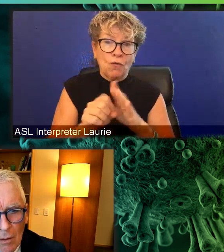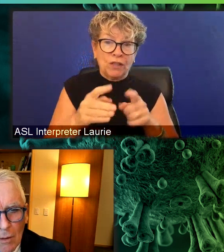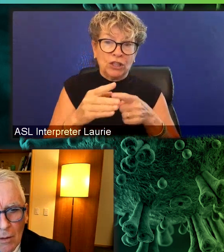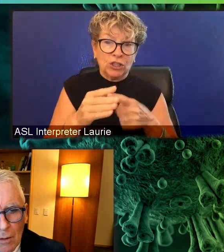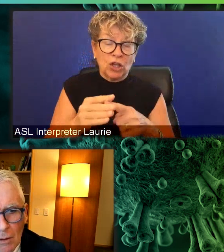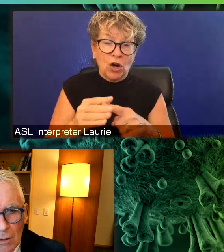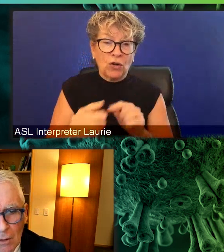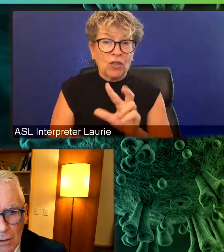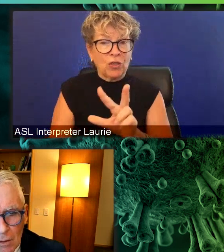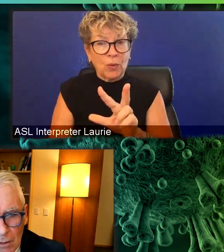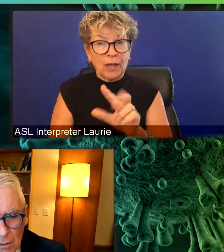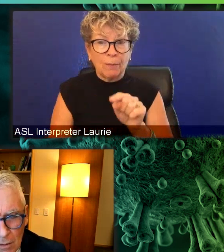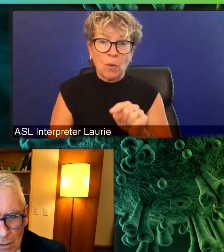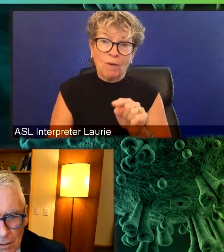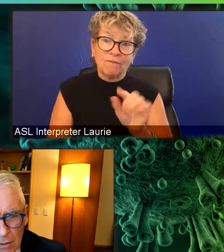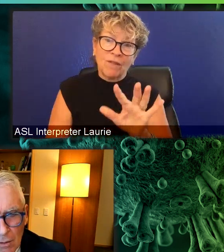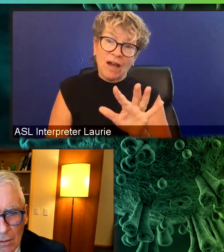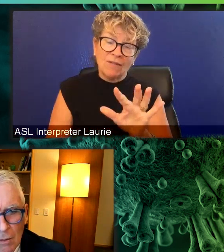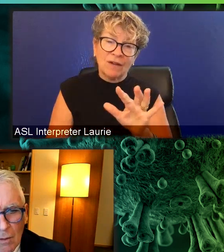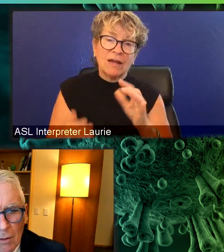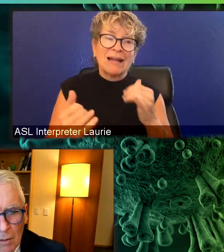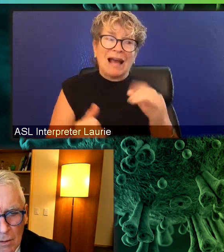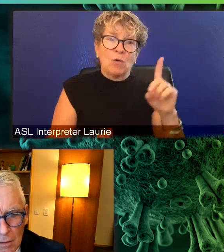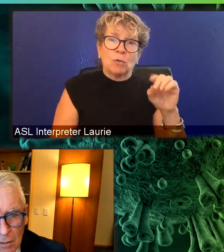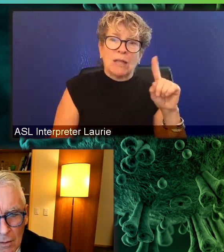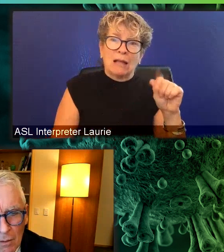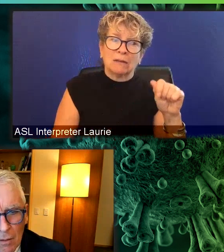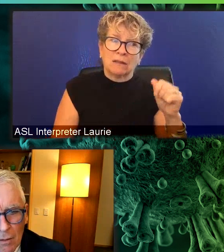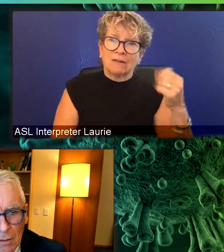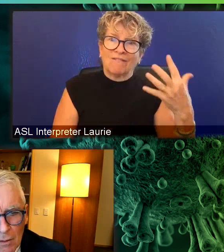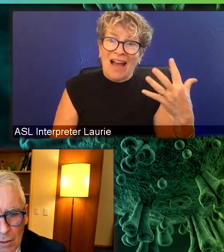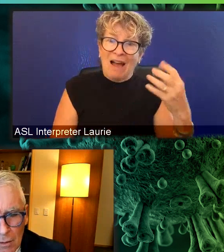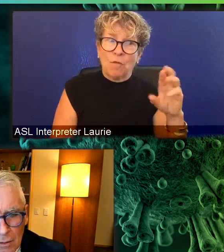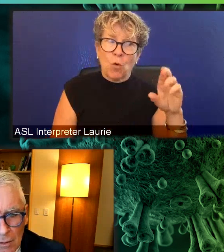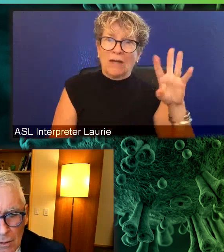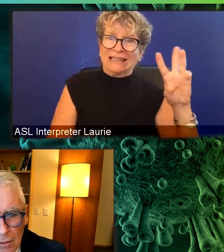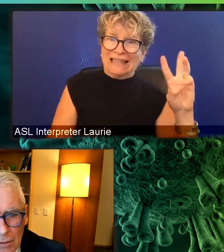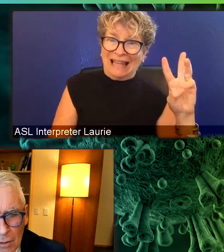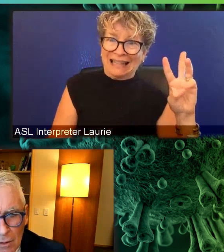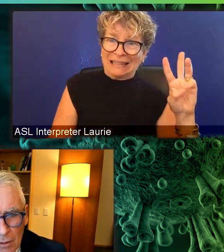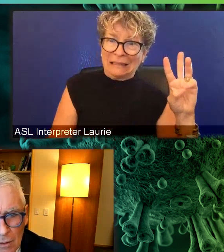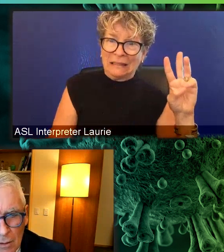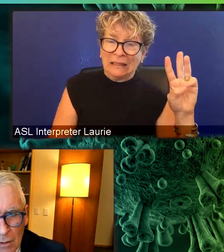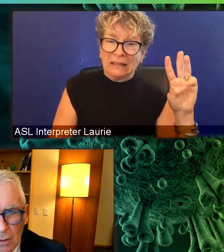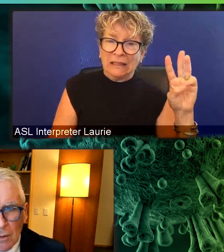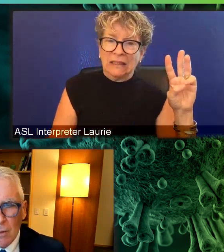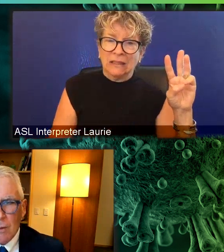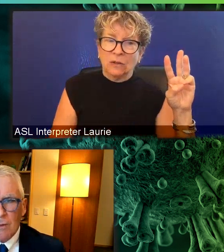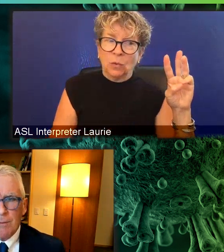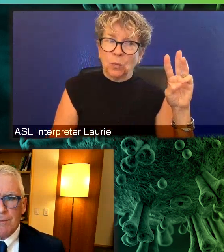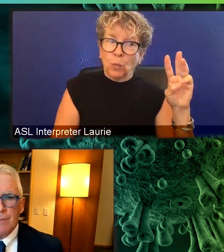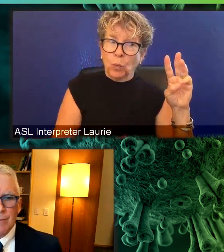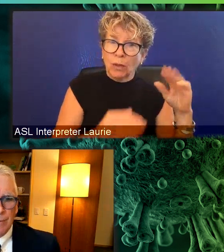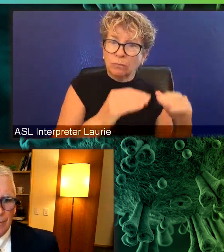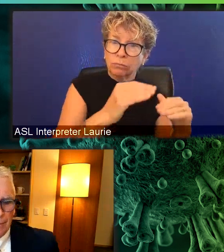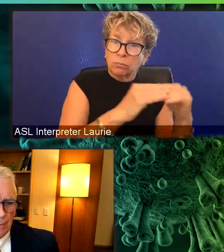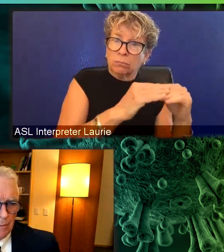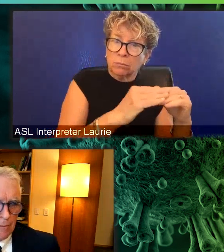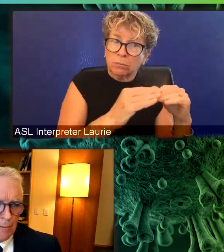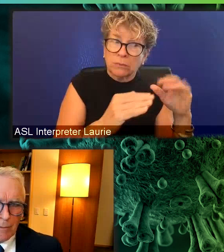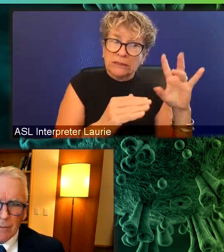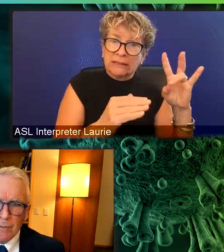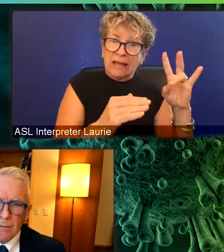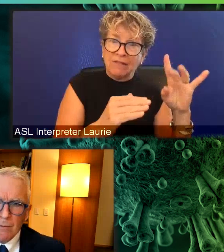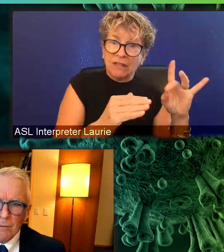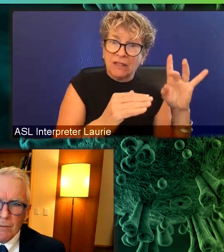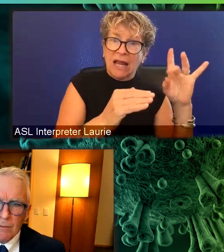now it's maybe five or six with, with Delta. It's unclear if it caps out at seven, eight, like, we don't really know